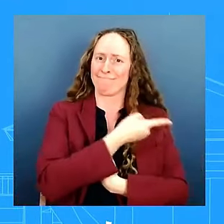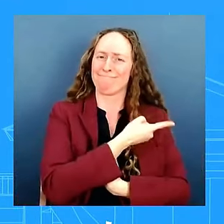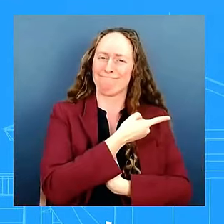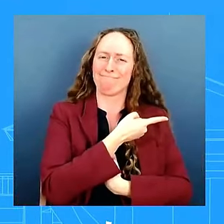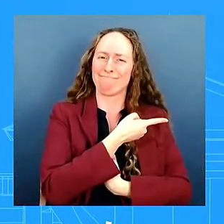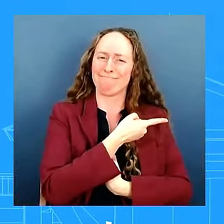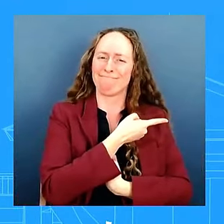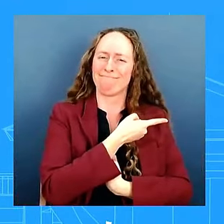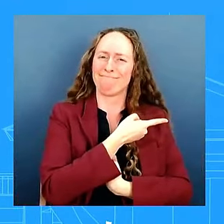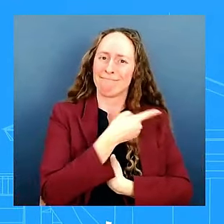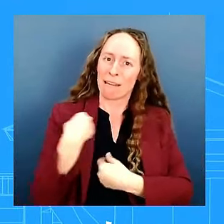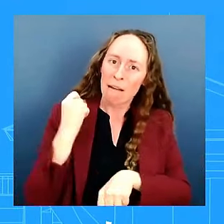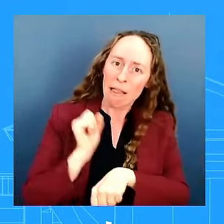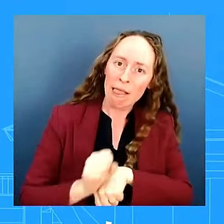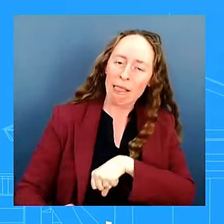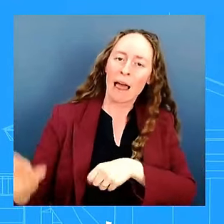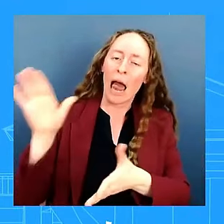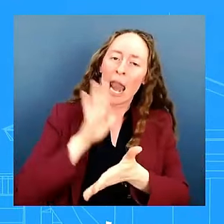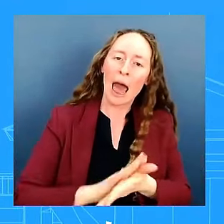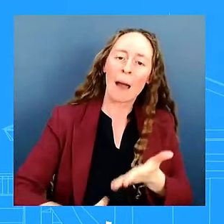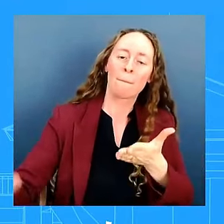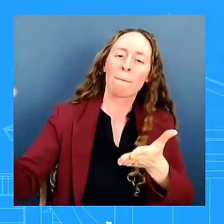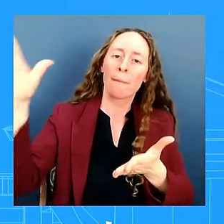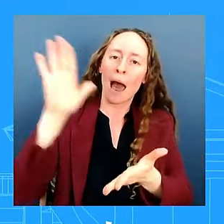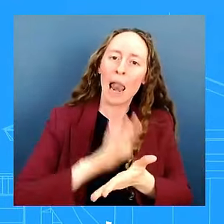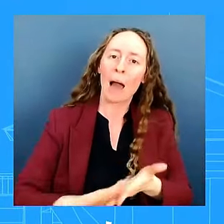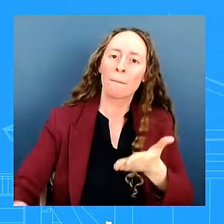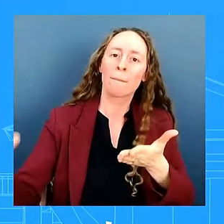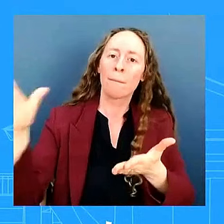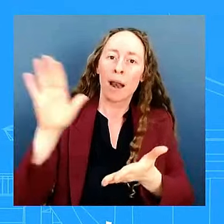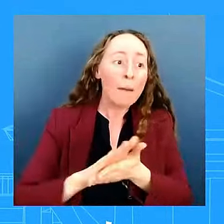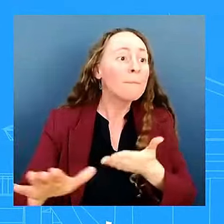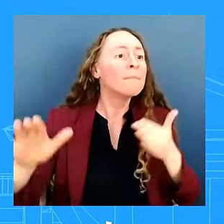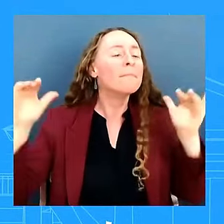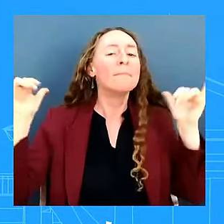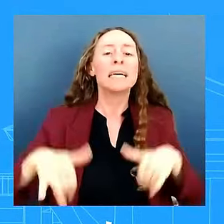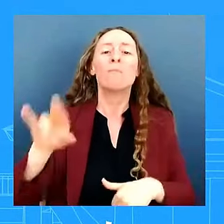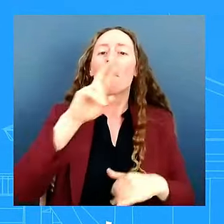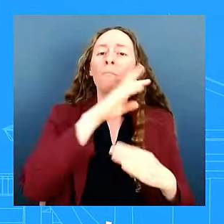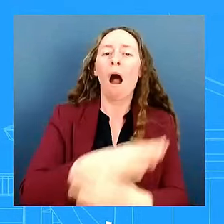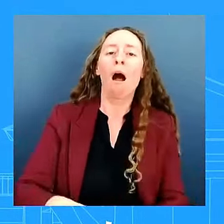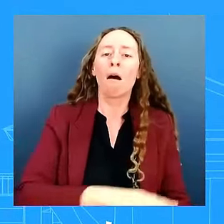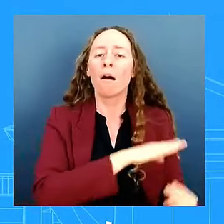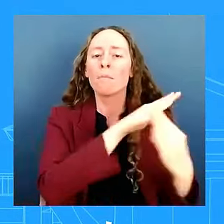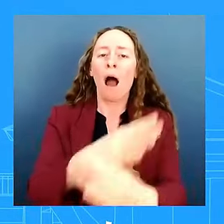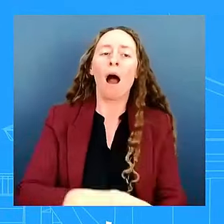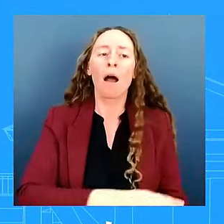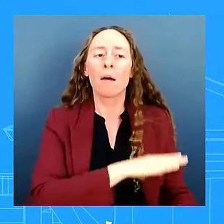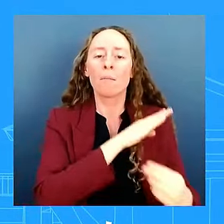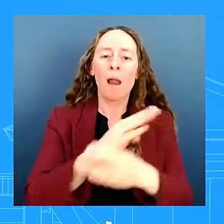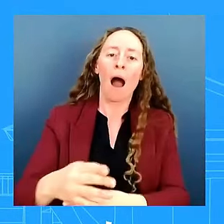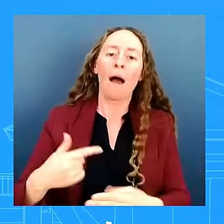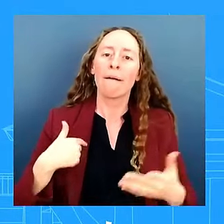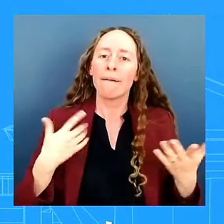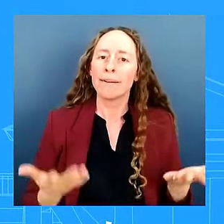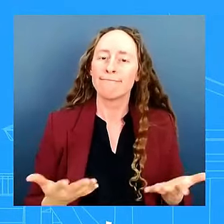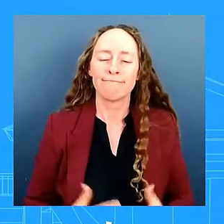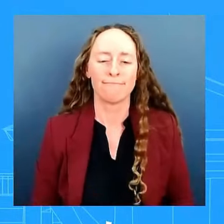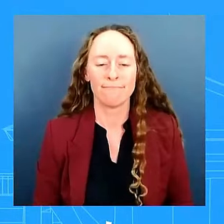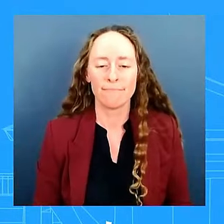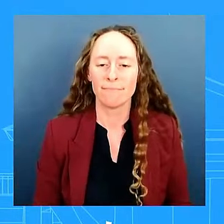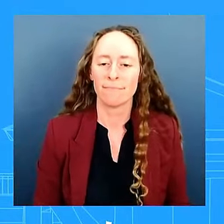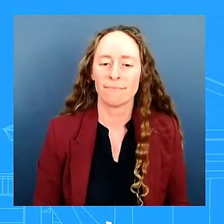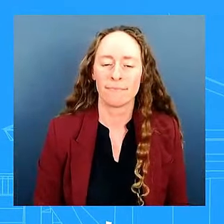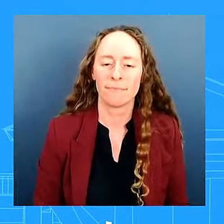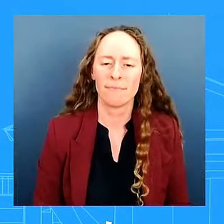in the way of literally every question that you ask me i'm talking about the debt the actual deficit spending is still deficit spending how do we reduce